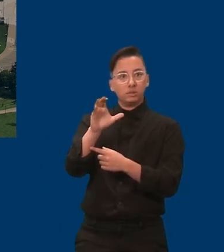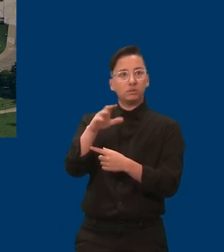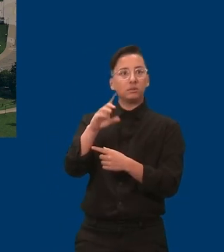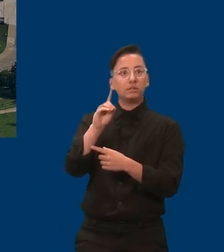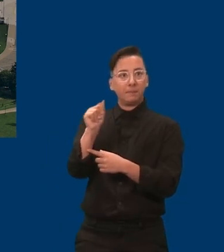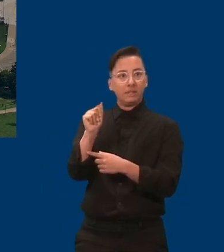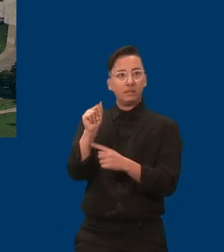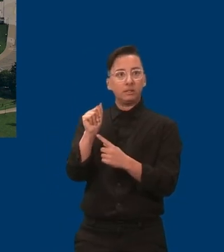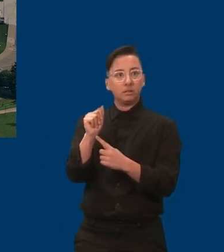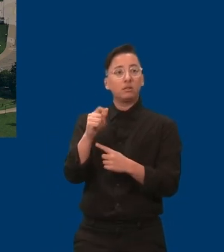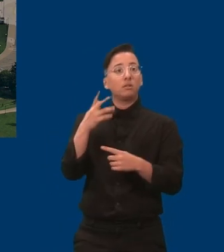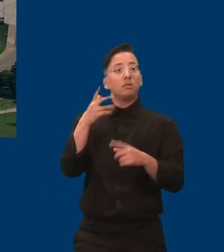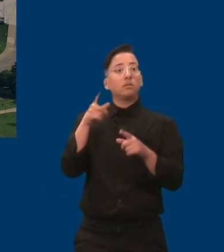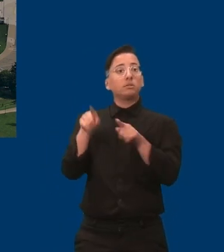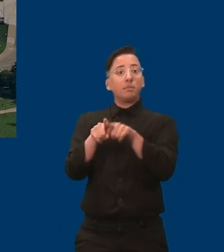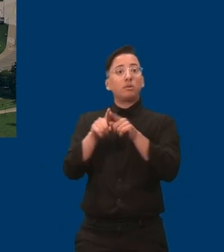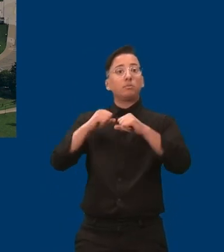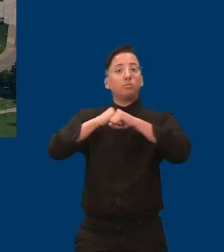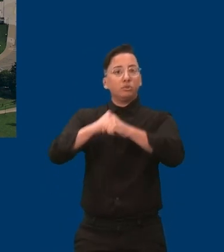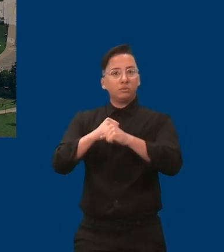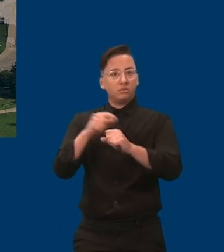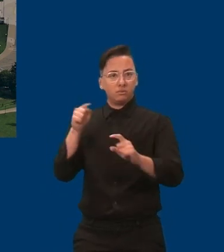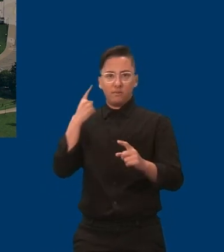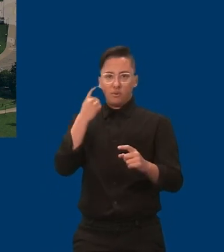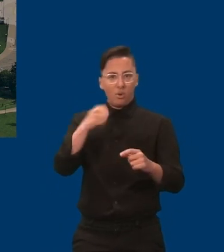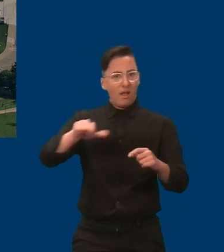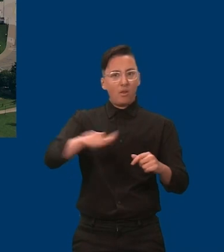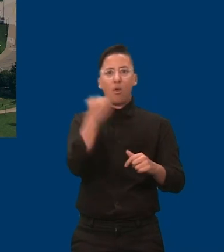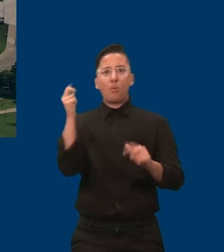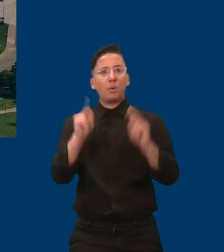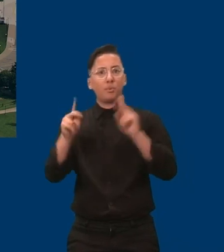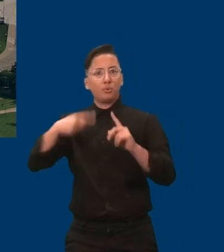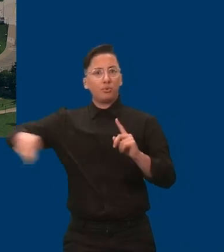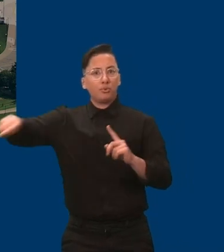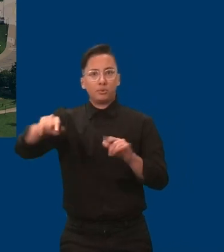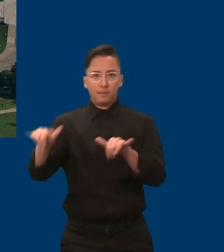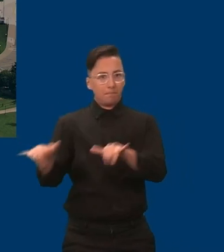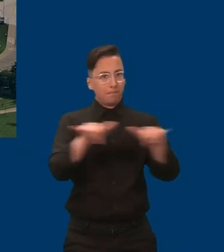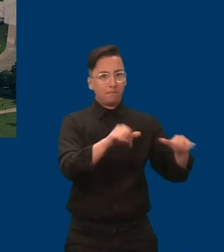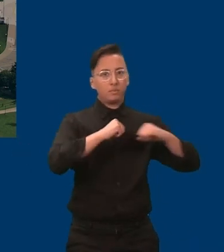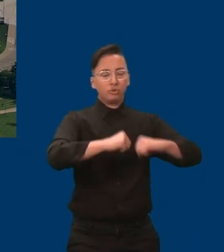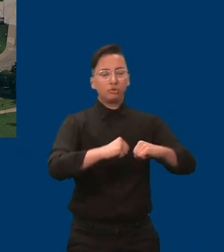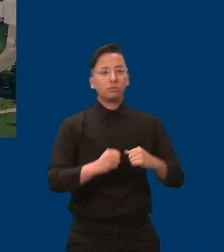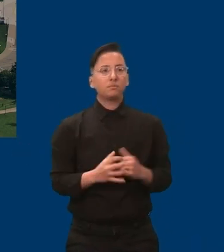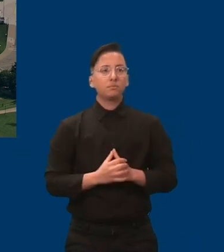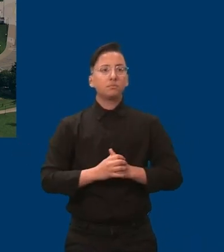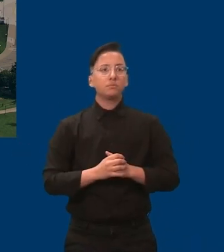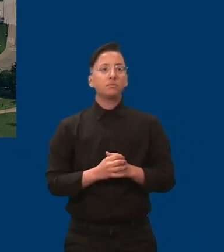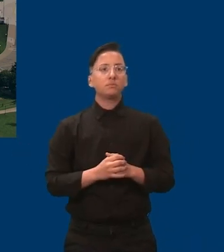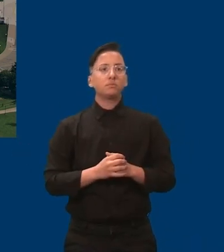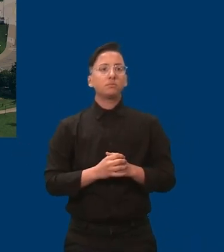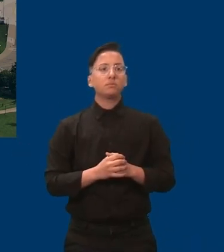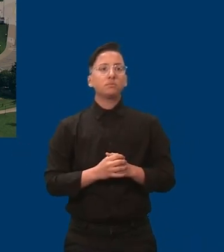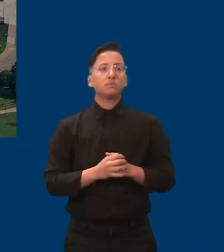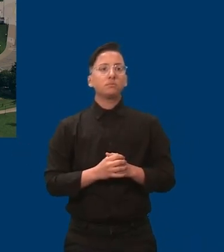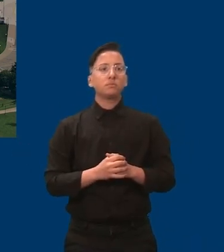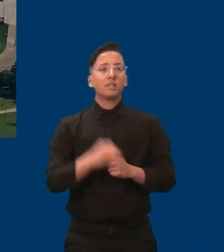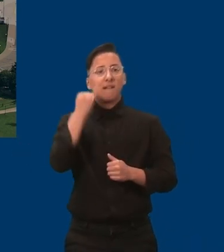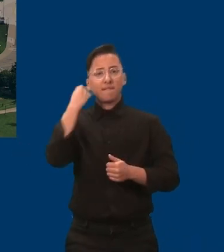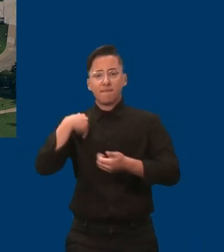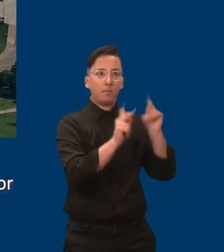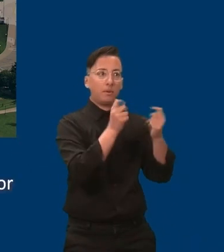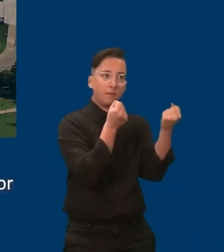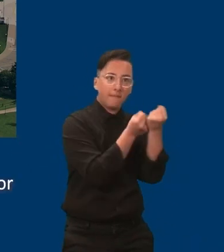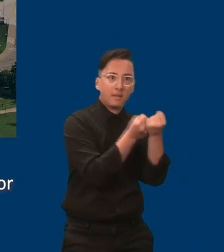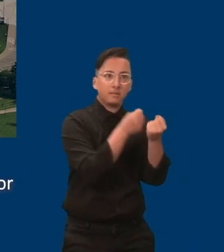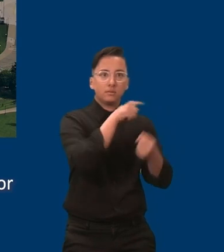The biggest part of disability advocacy are the partners and coalition that come together as a team to take on the most challenging issues.